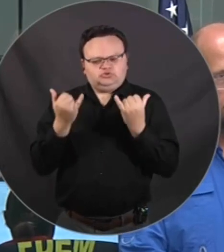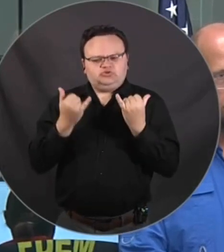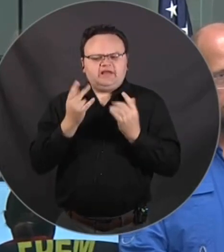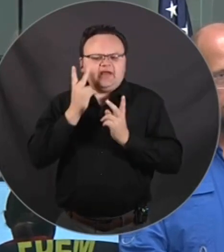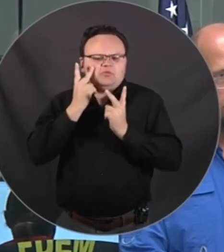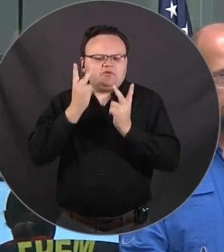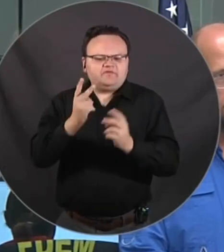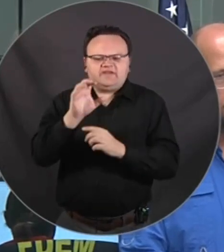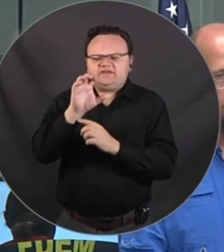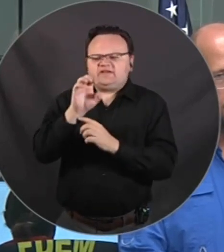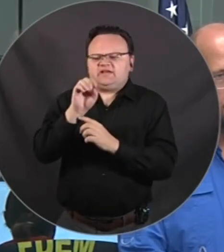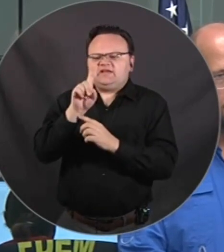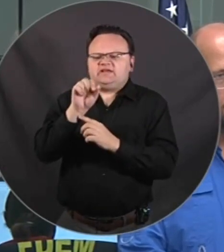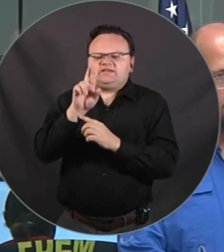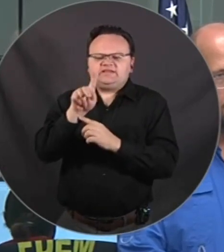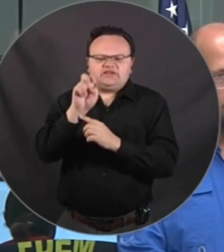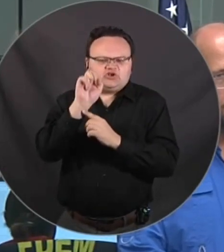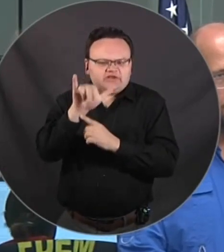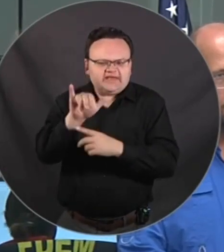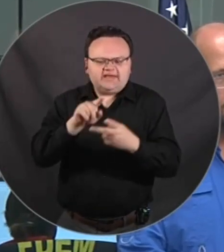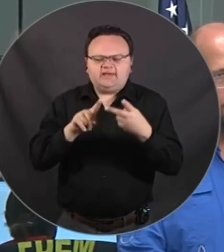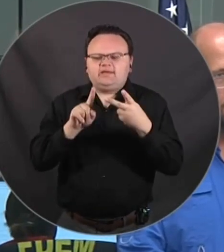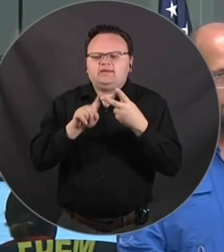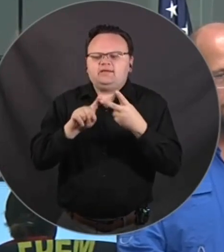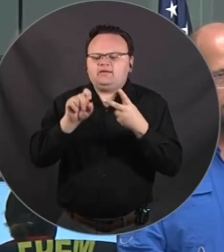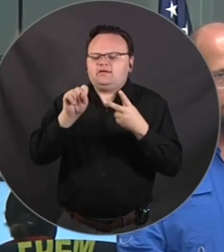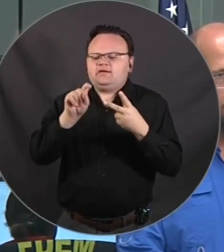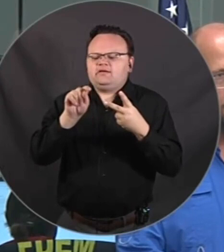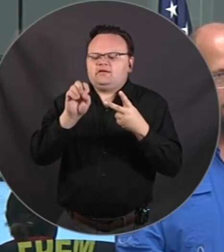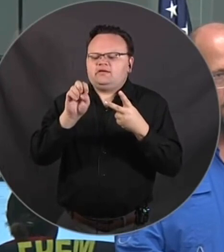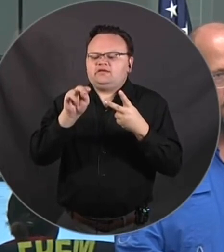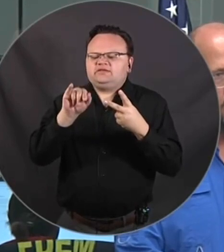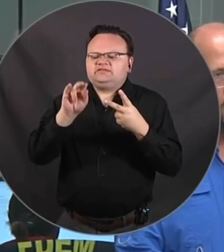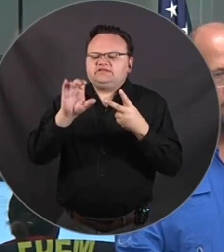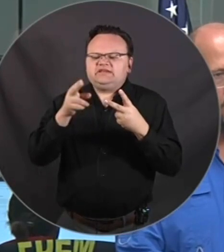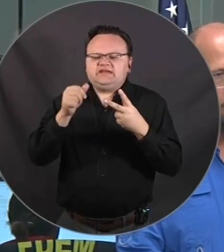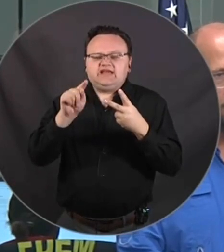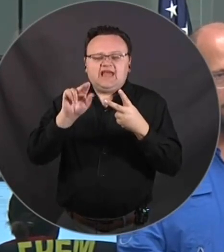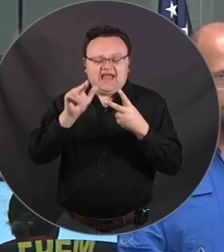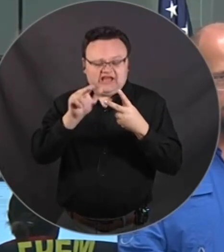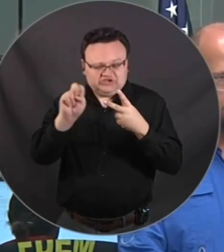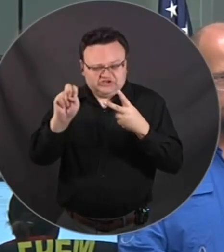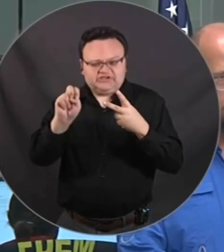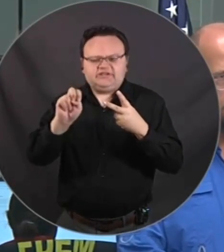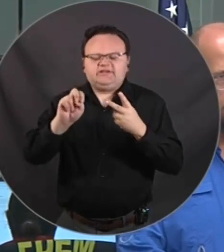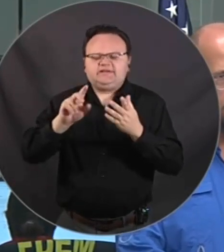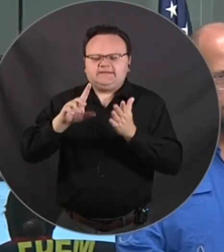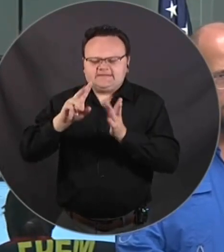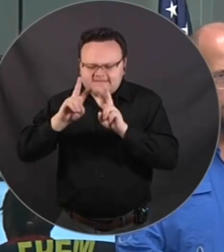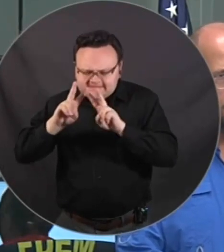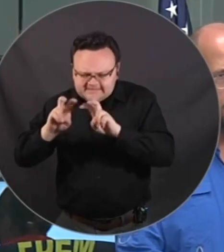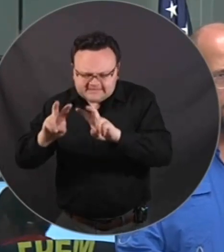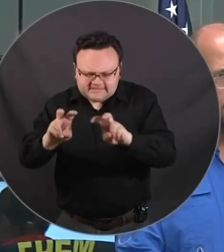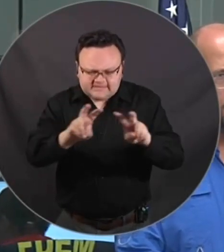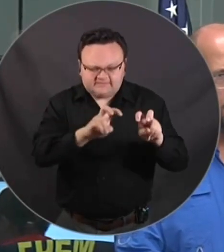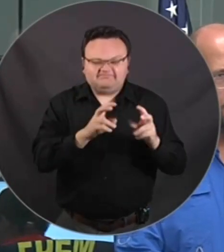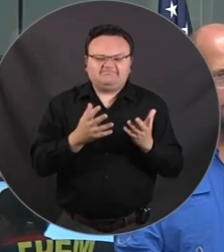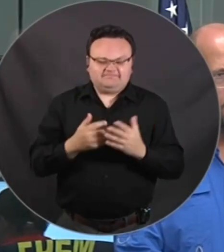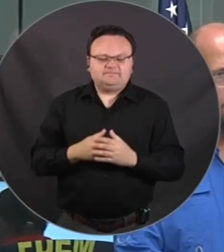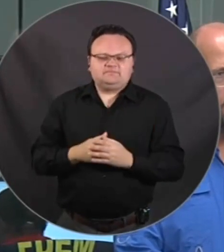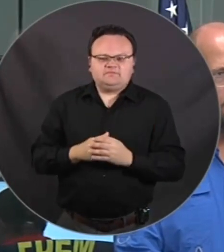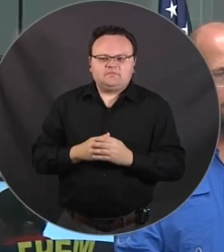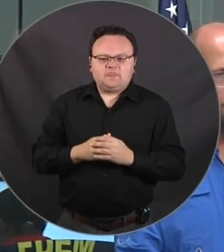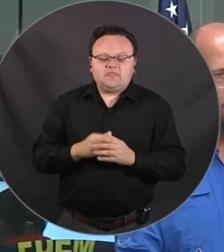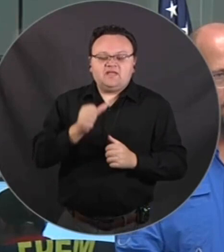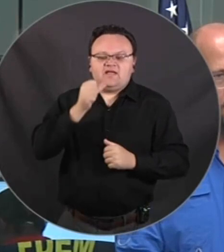Steen Hatchie and some of the other areas to get assessment. We were not able to access those